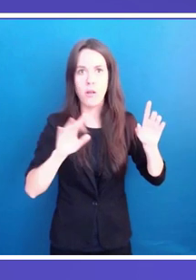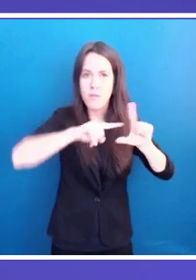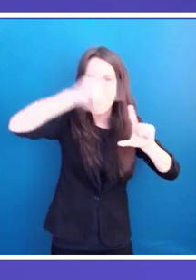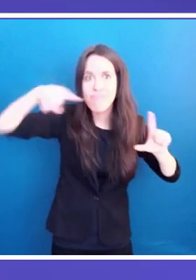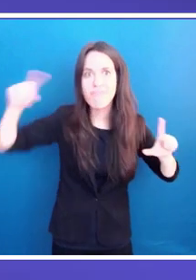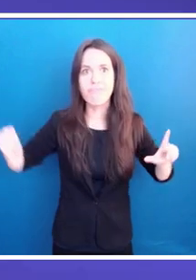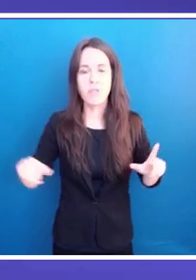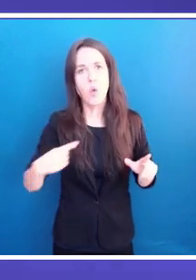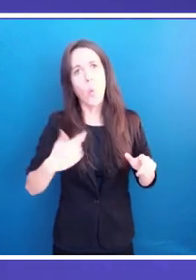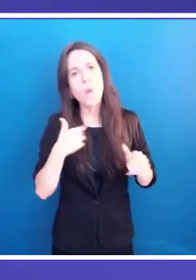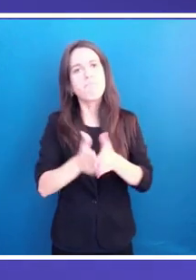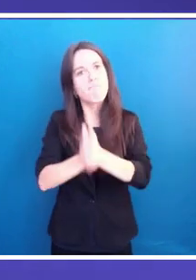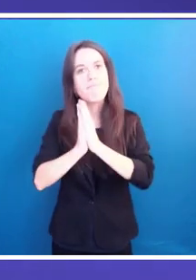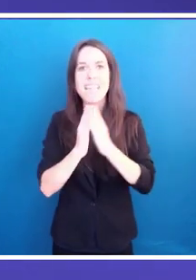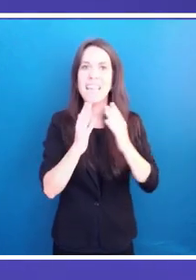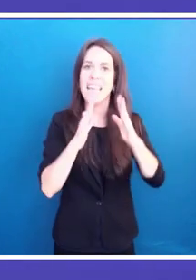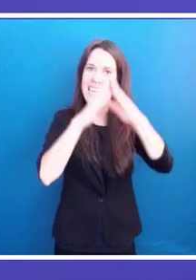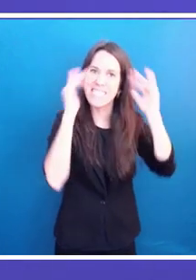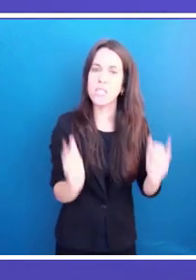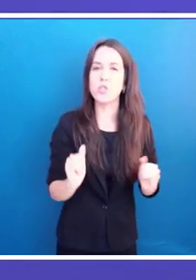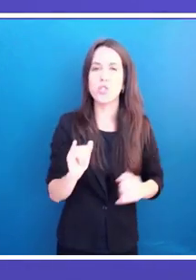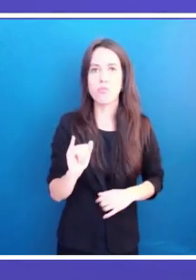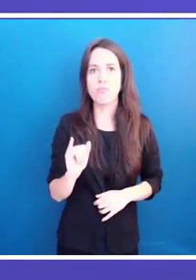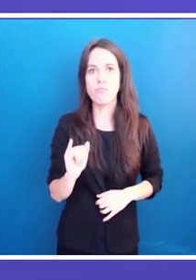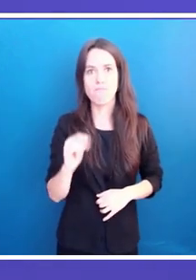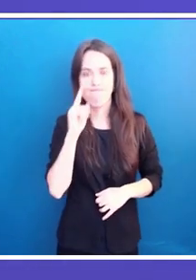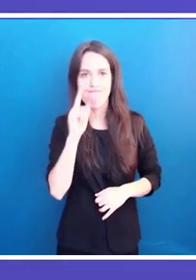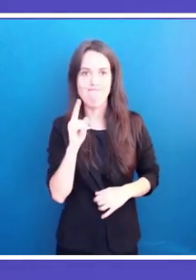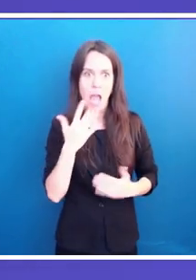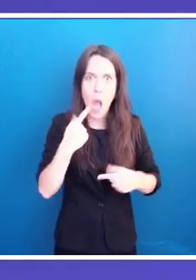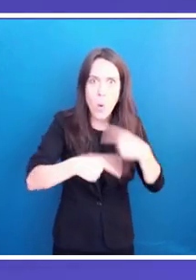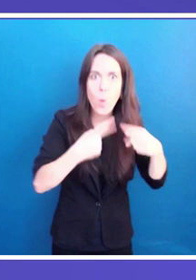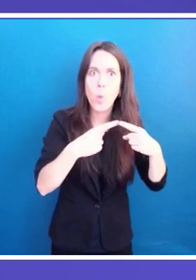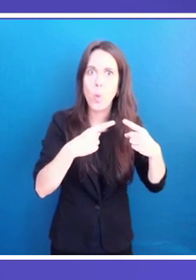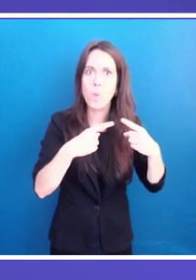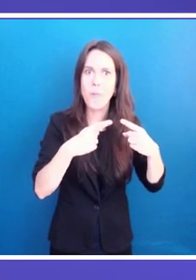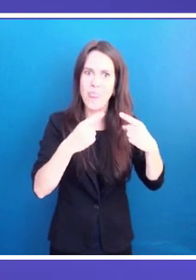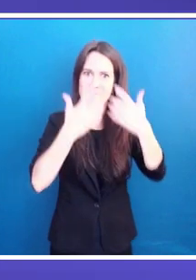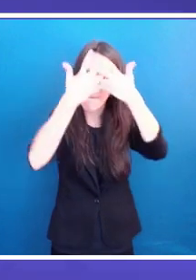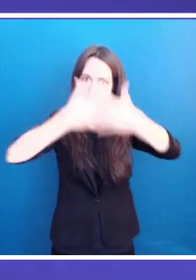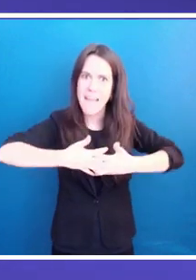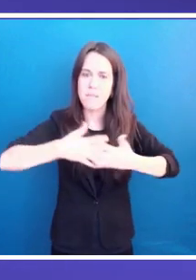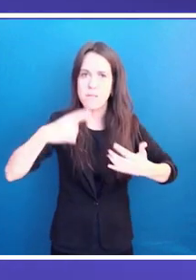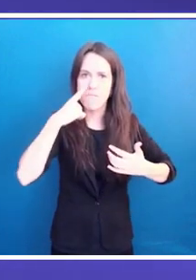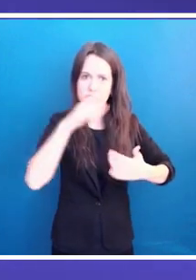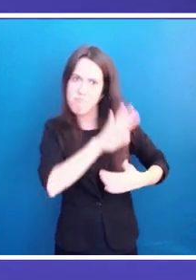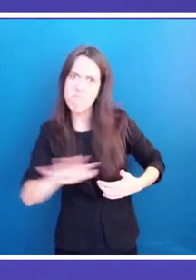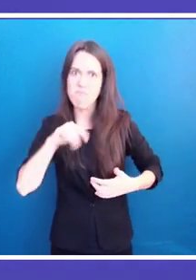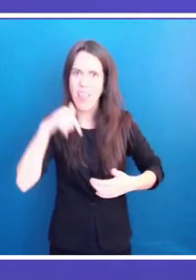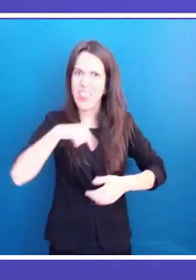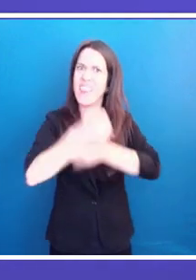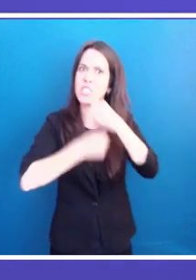mechanism for all the indicators for the situation of women implemented this year, which is going to allow us to